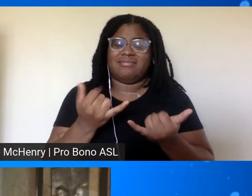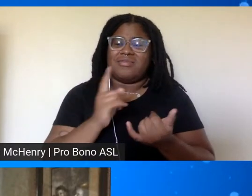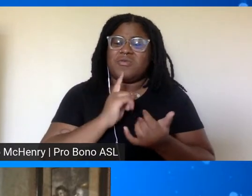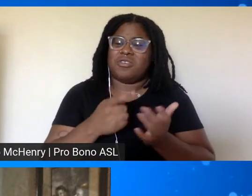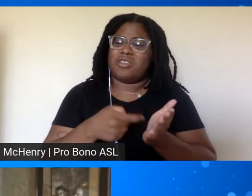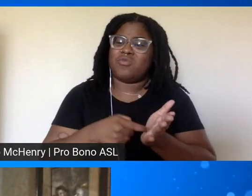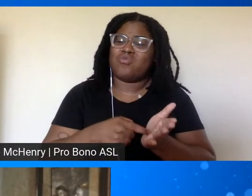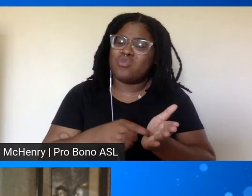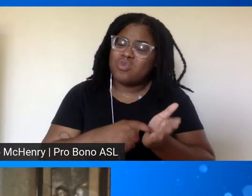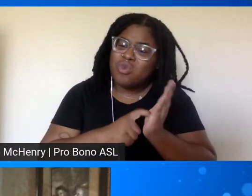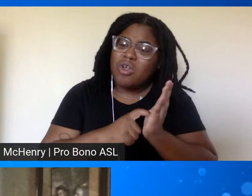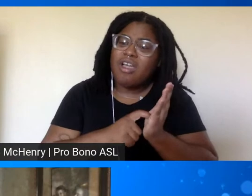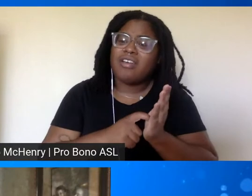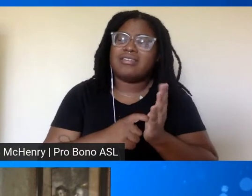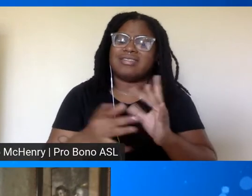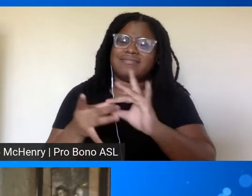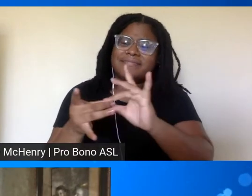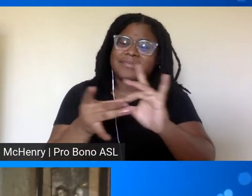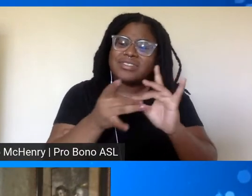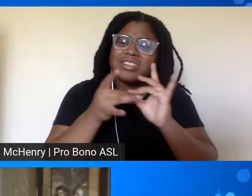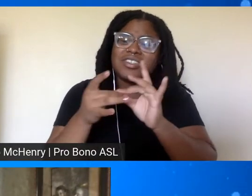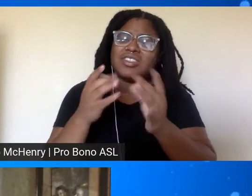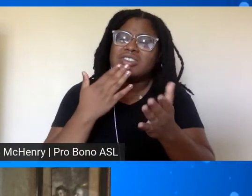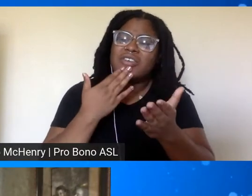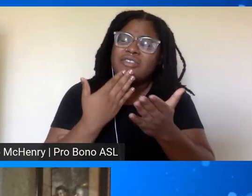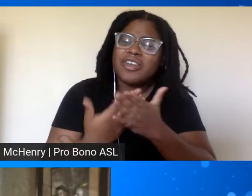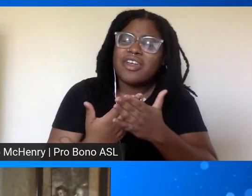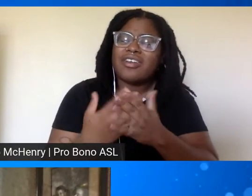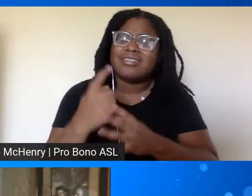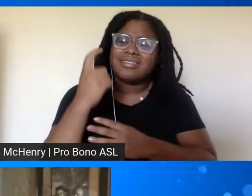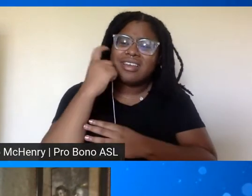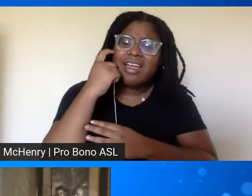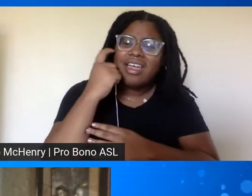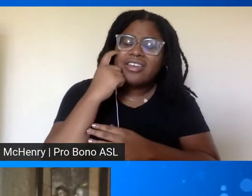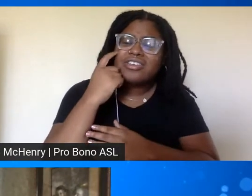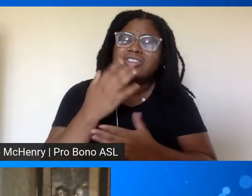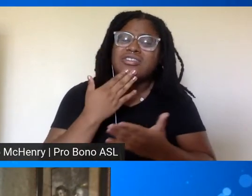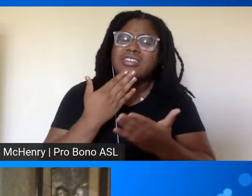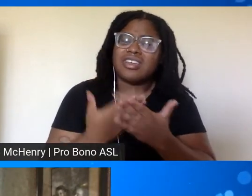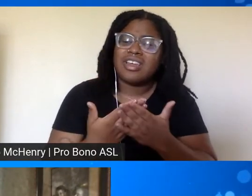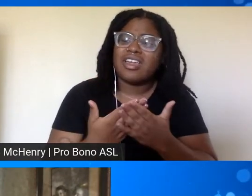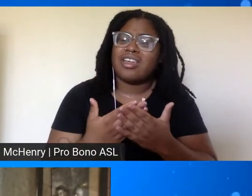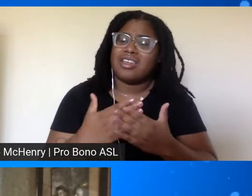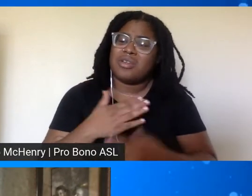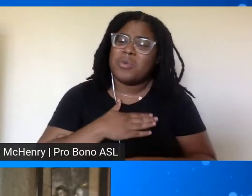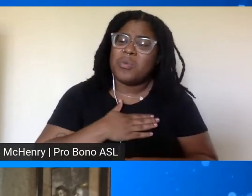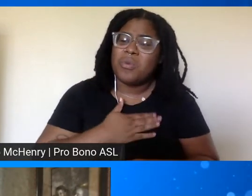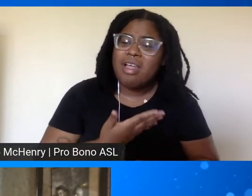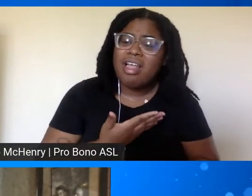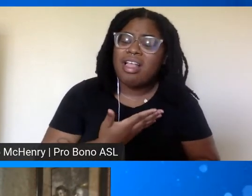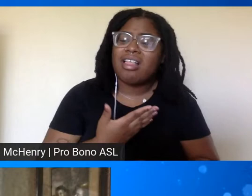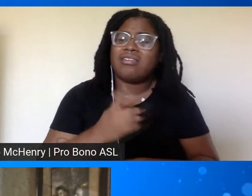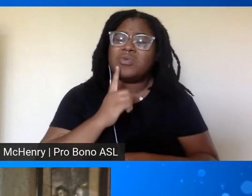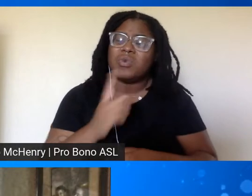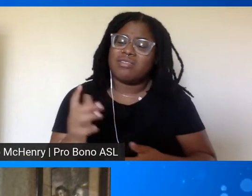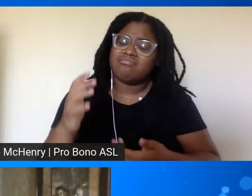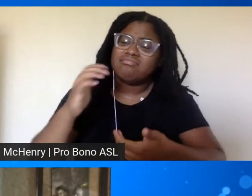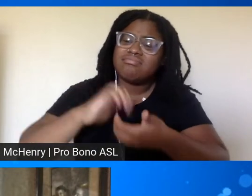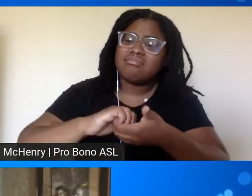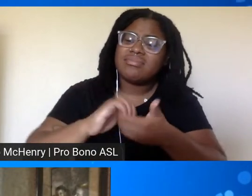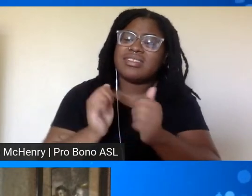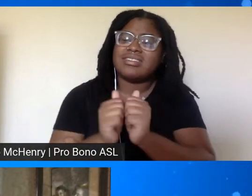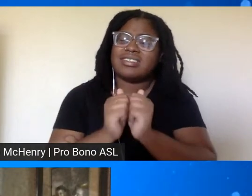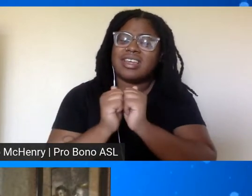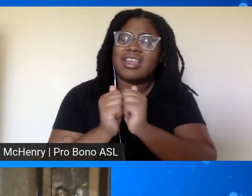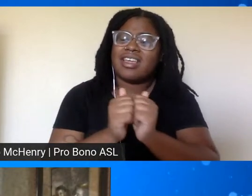a coalition of goodwill and conscience uh the beloved community banding together uh in that